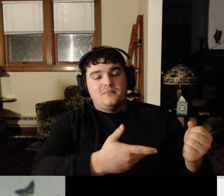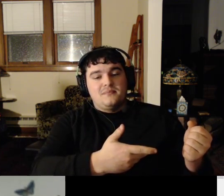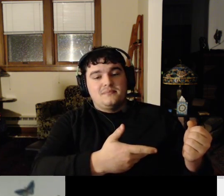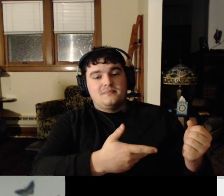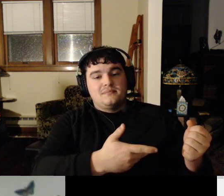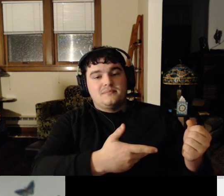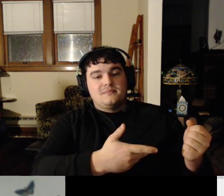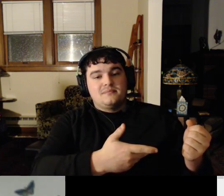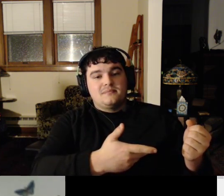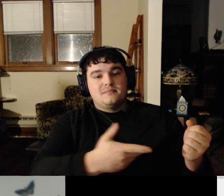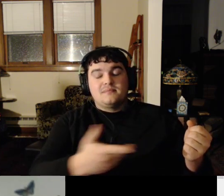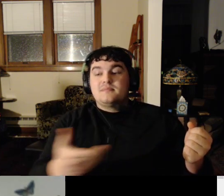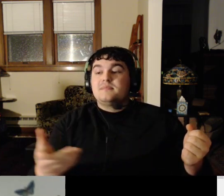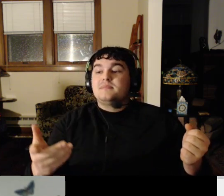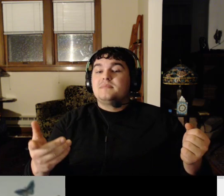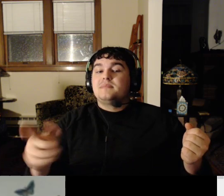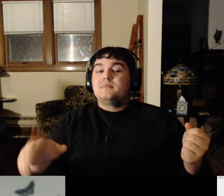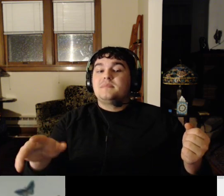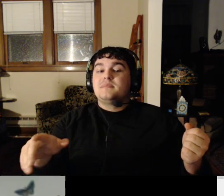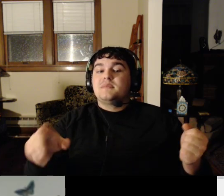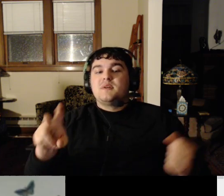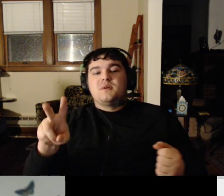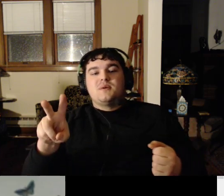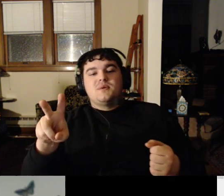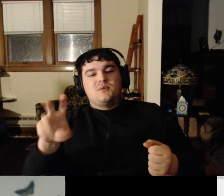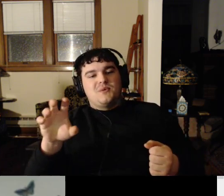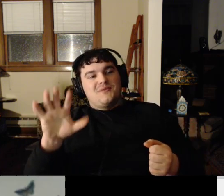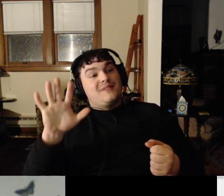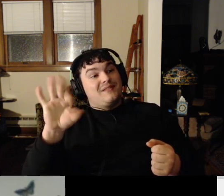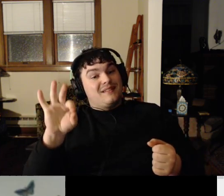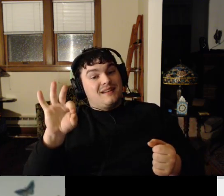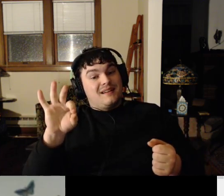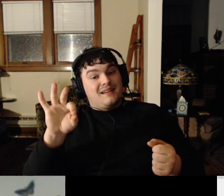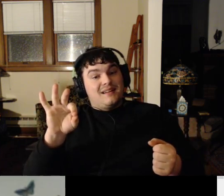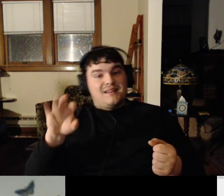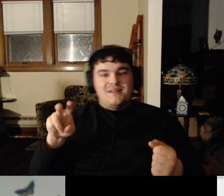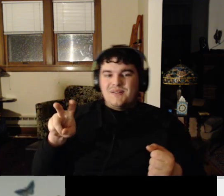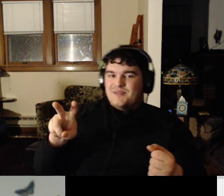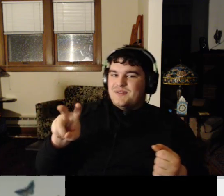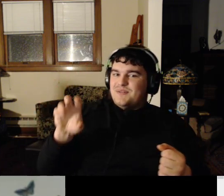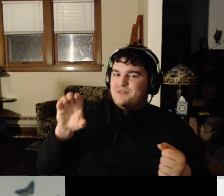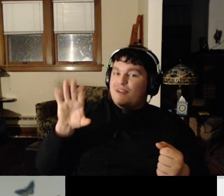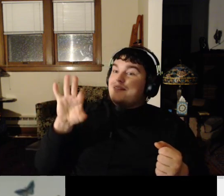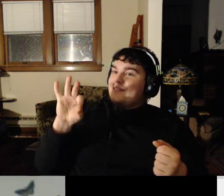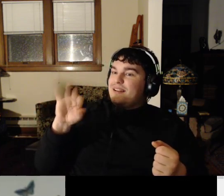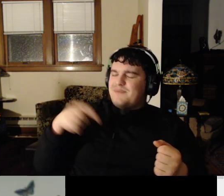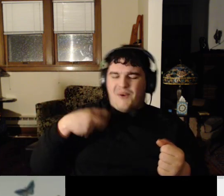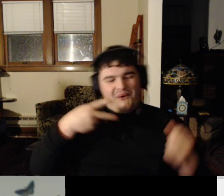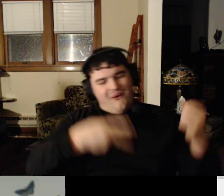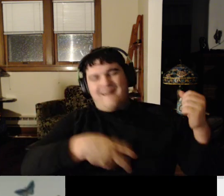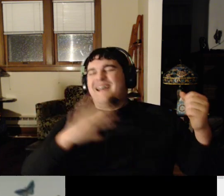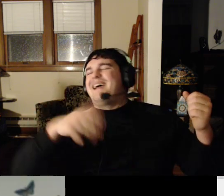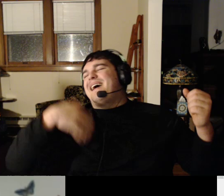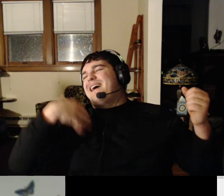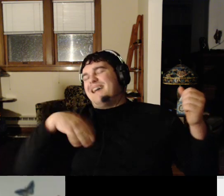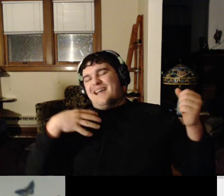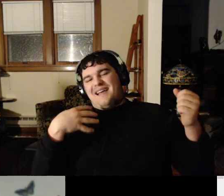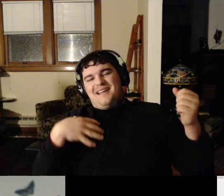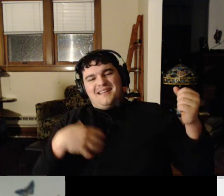No, it don't count. Micah. 239. 200. You saw it on here. Yes, this is